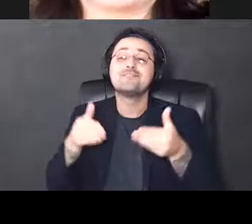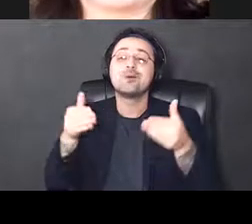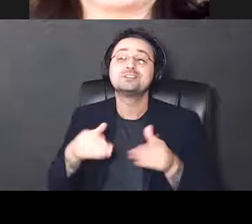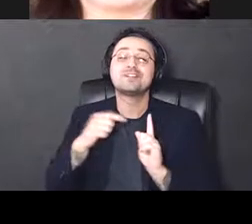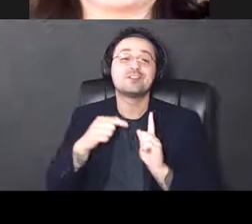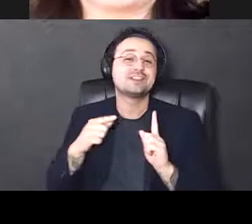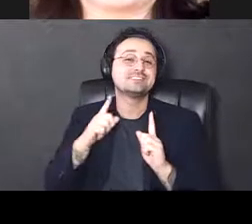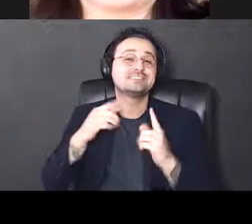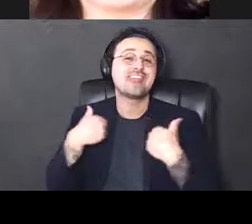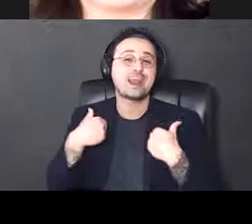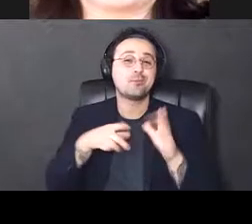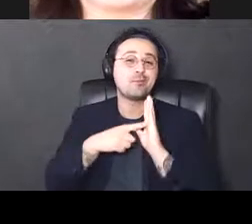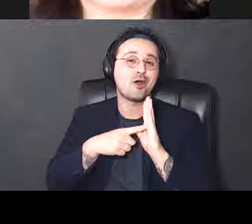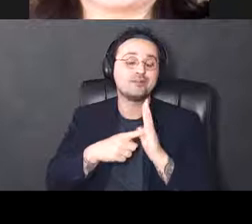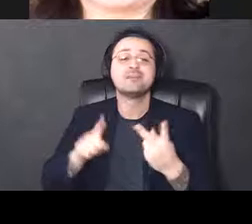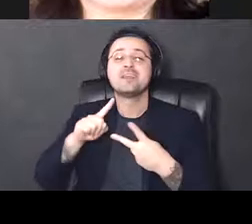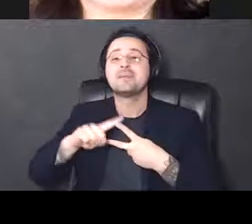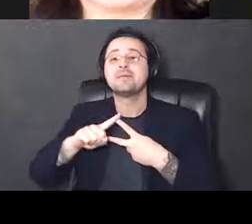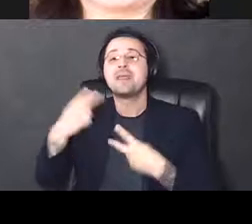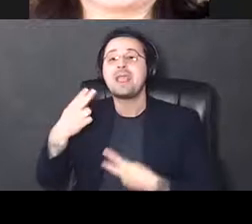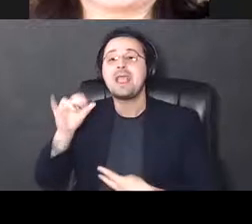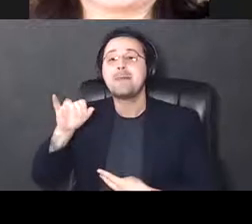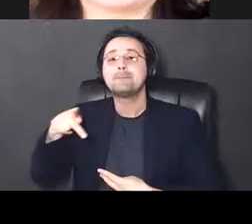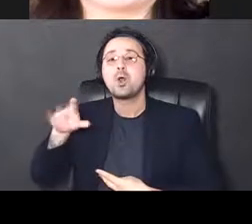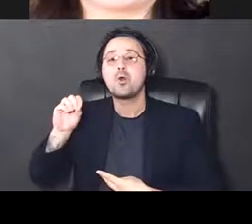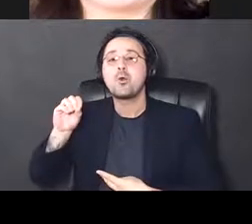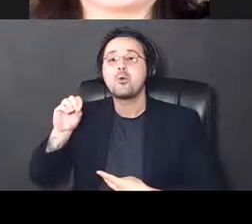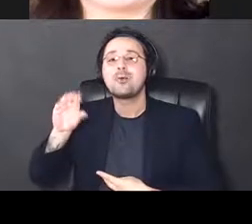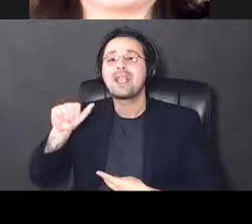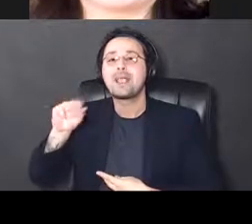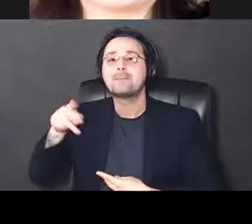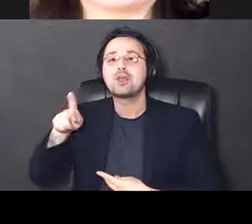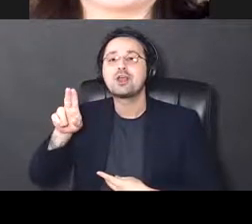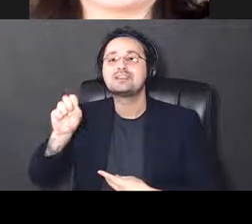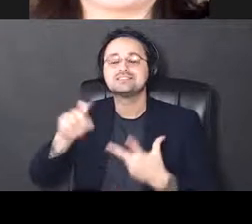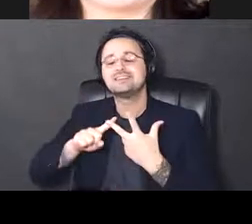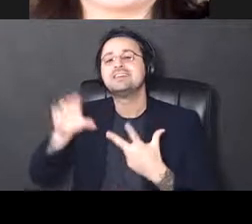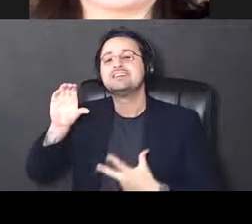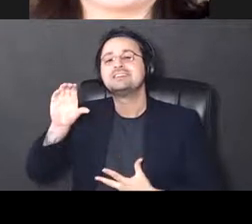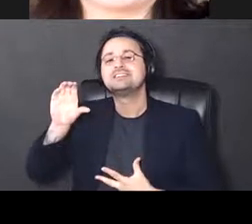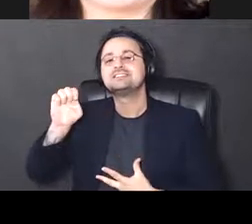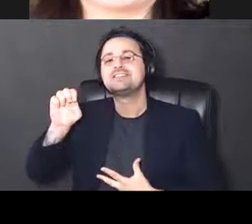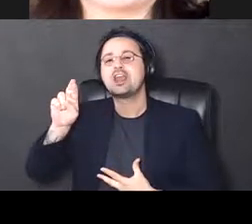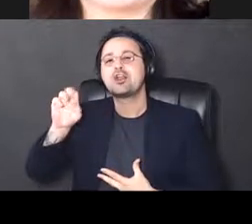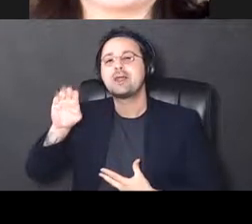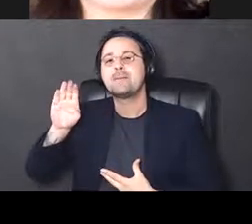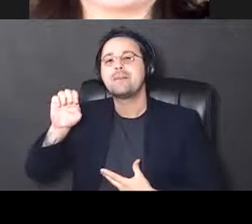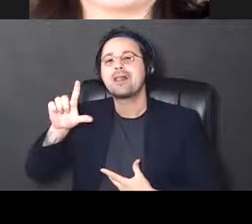animal model are, again, the hippocampus and the cerebellum. And that's primarily because we've seen from